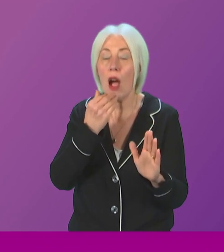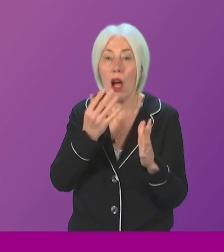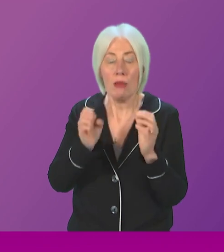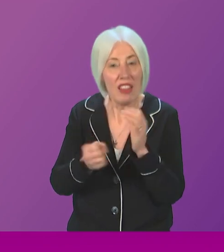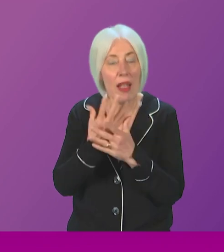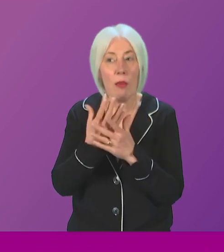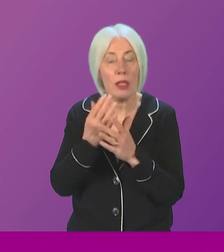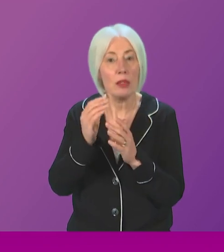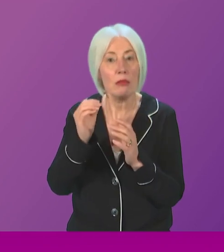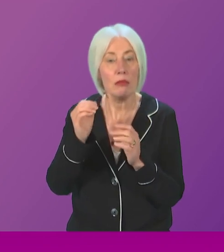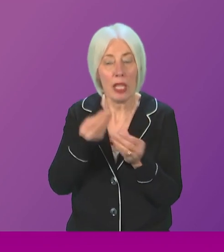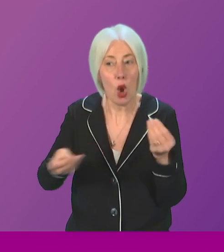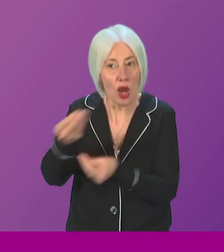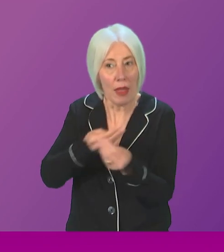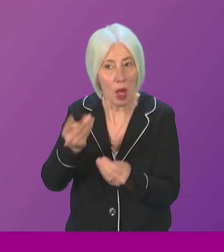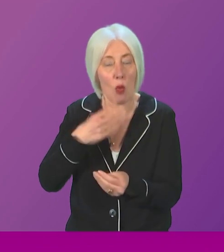for all of Scotland's people.